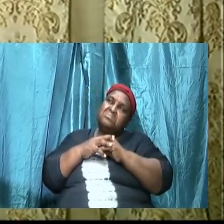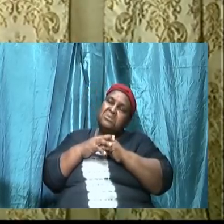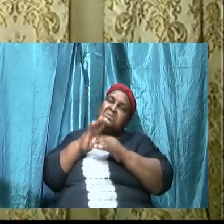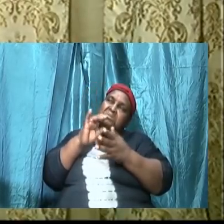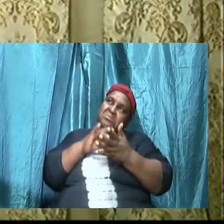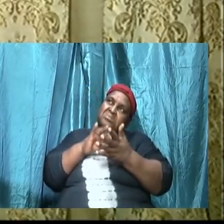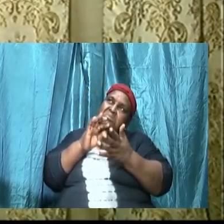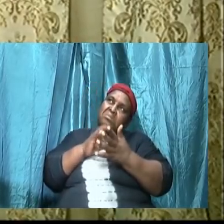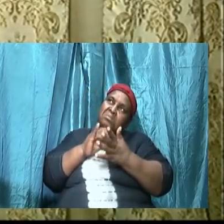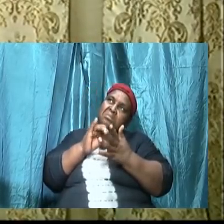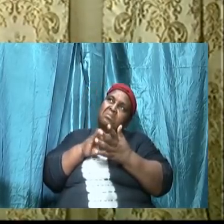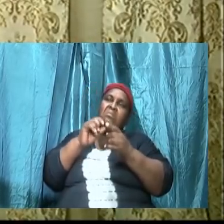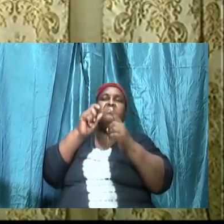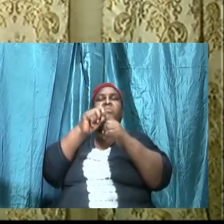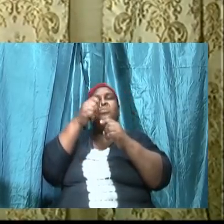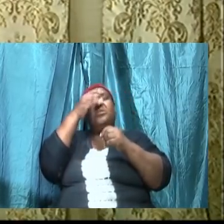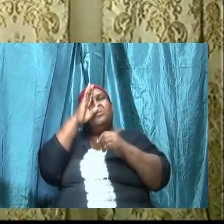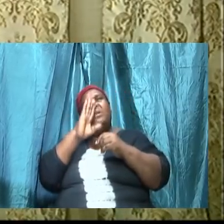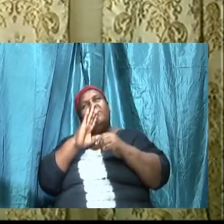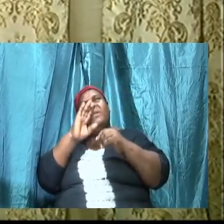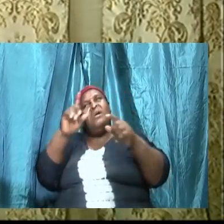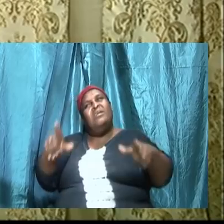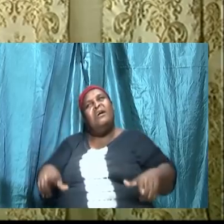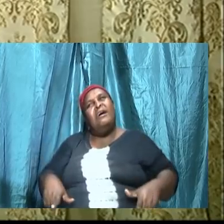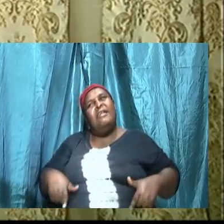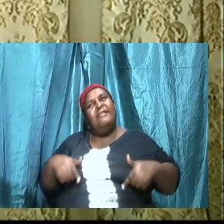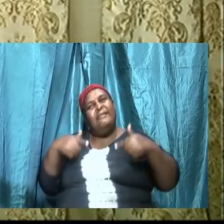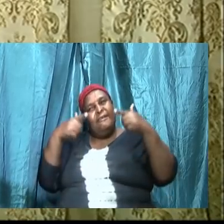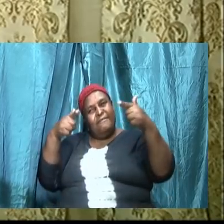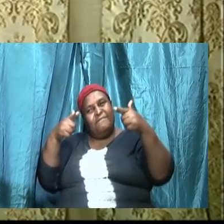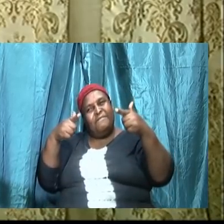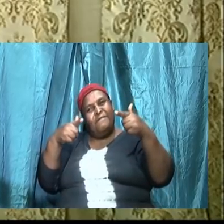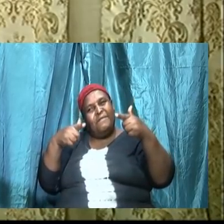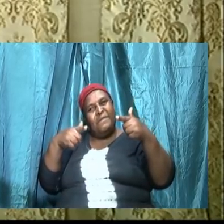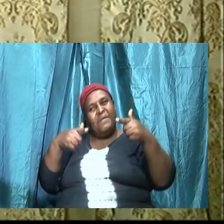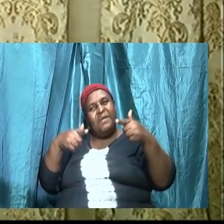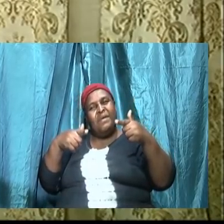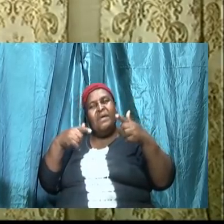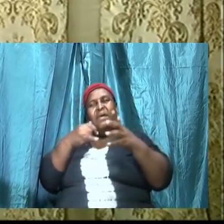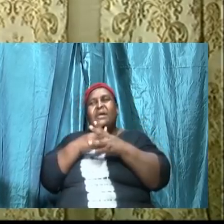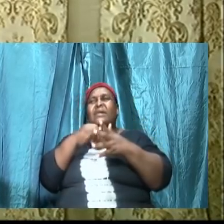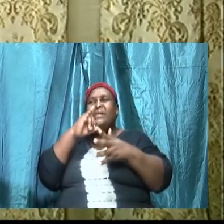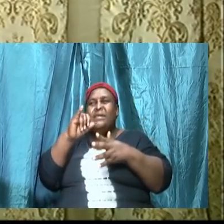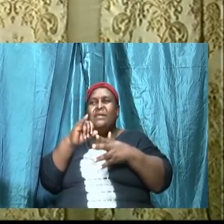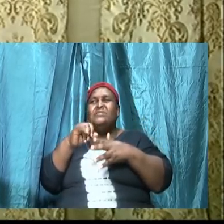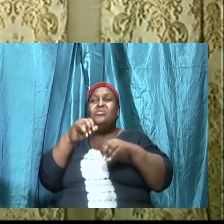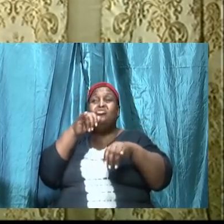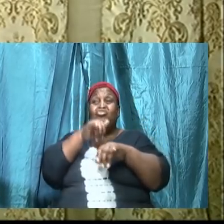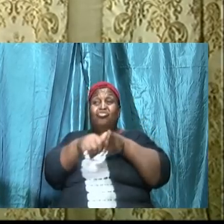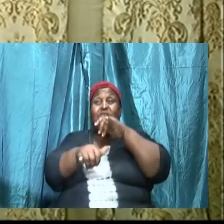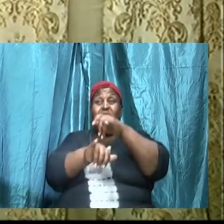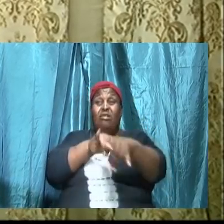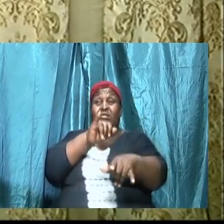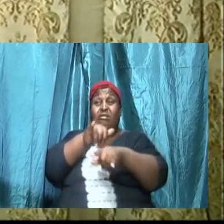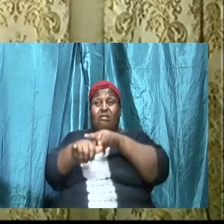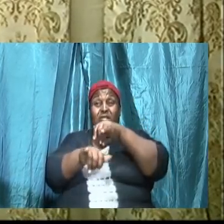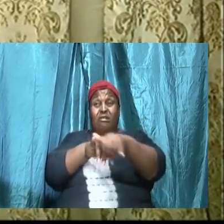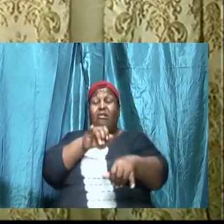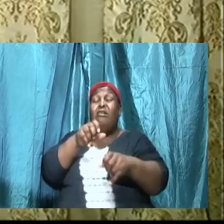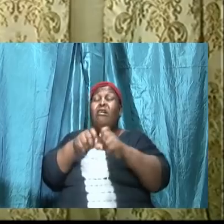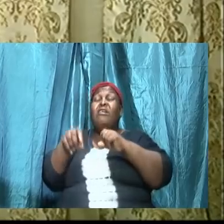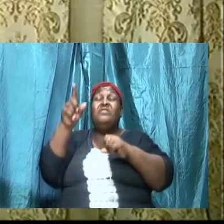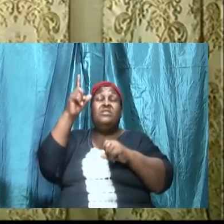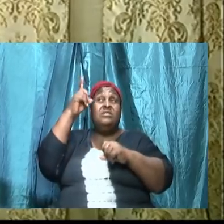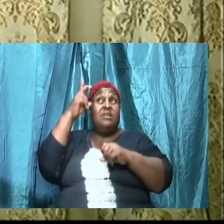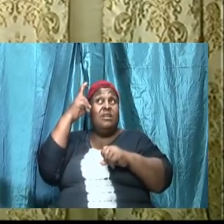God and to walk therein it is a strategy of the devil to cause